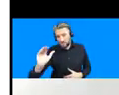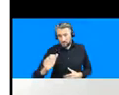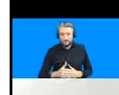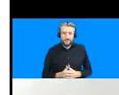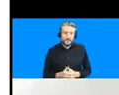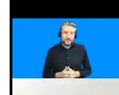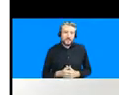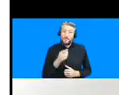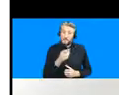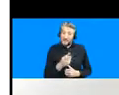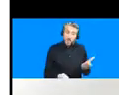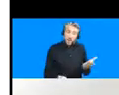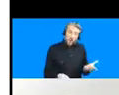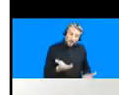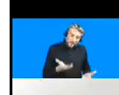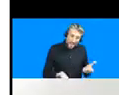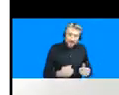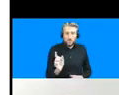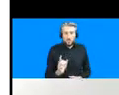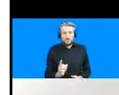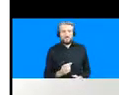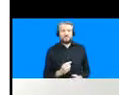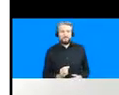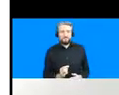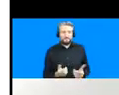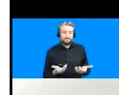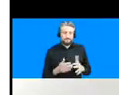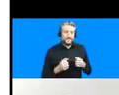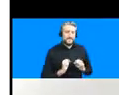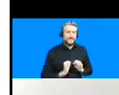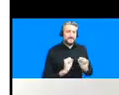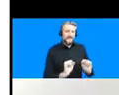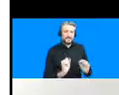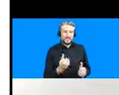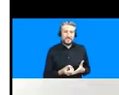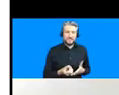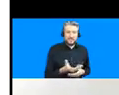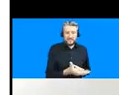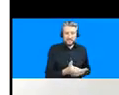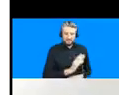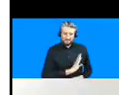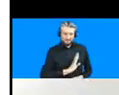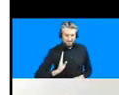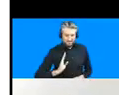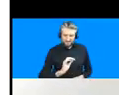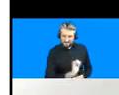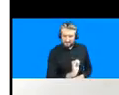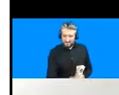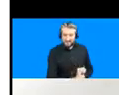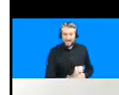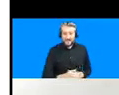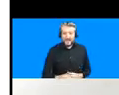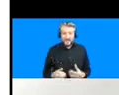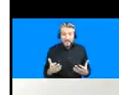expenditure globally and you can see the the sorts of monumentality of this comparison and now now that covet 19 is